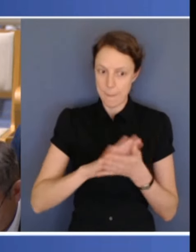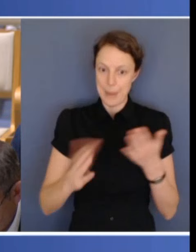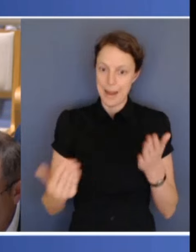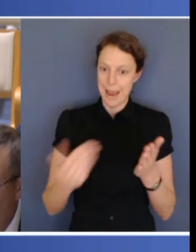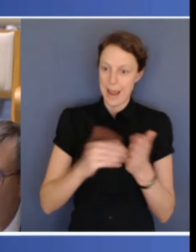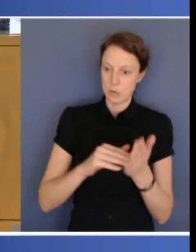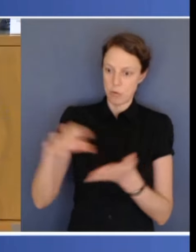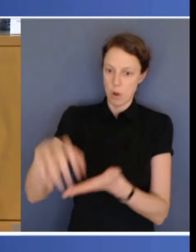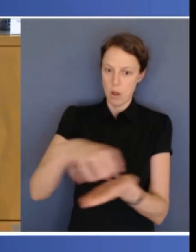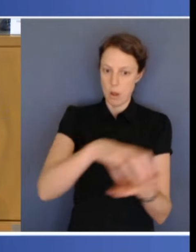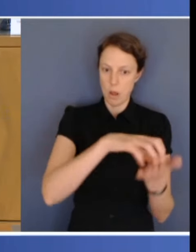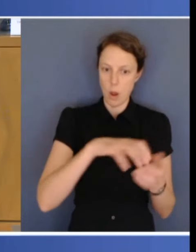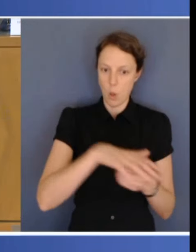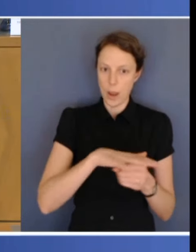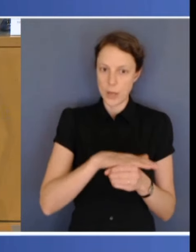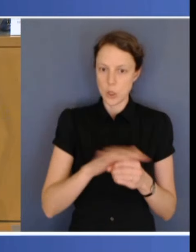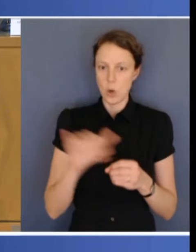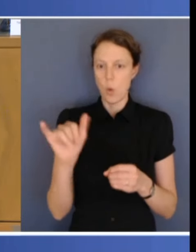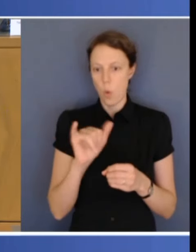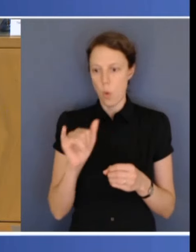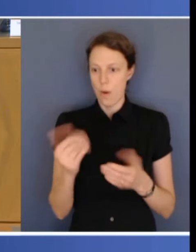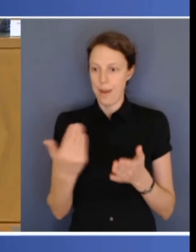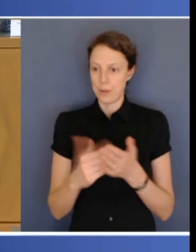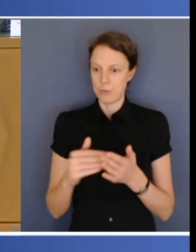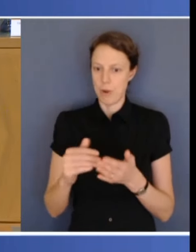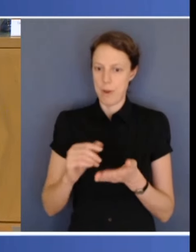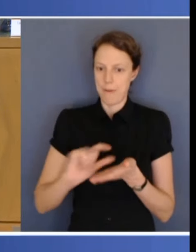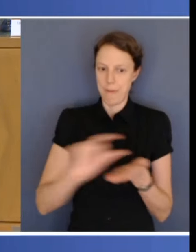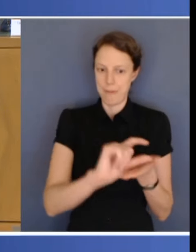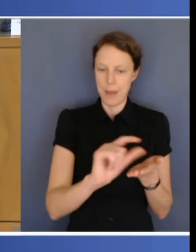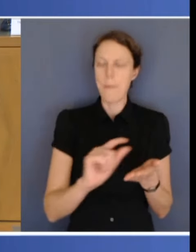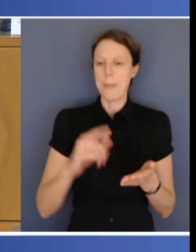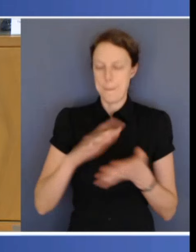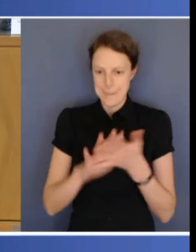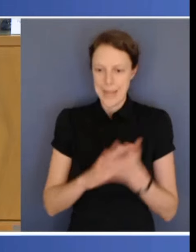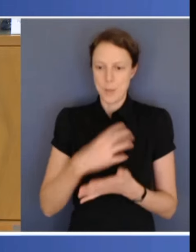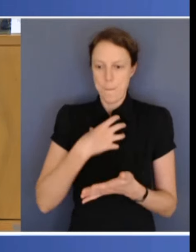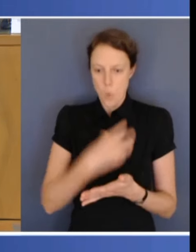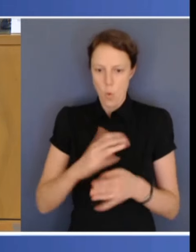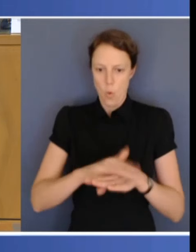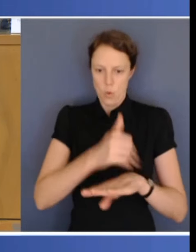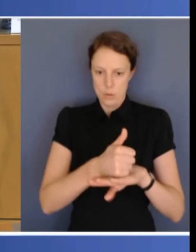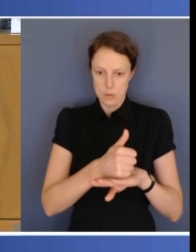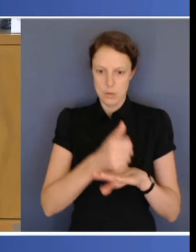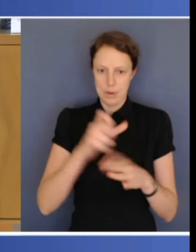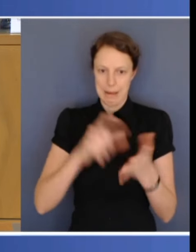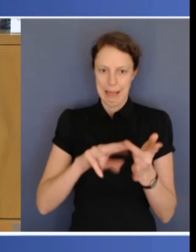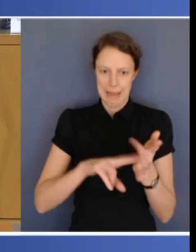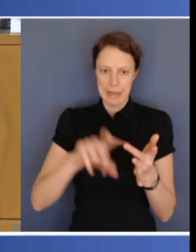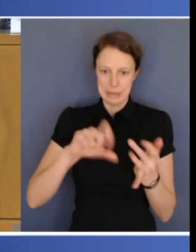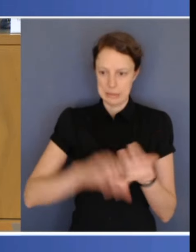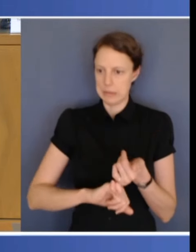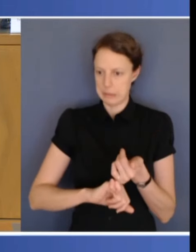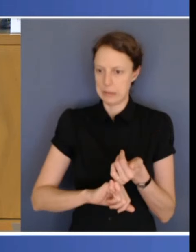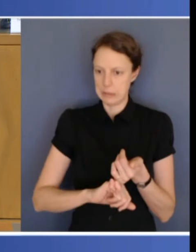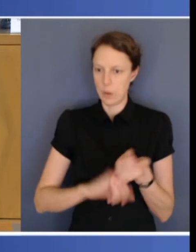It means more clinics. We will have the 58 that we promised urgent care clinics open by